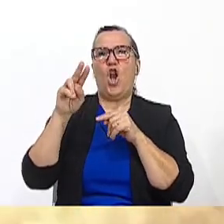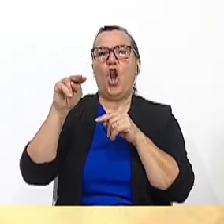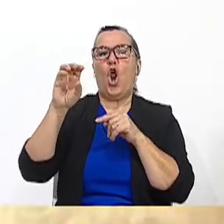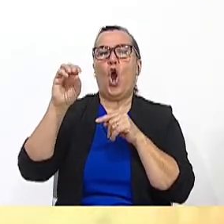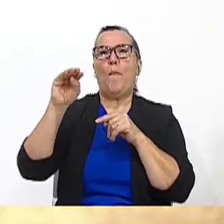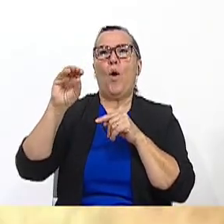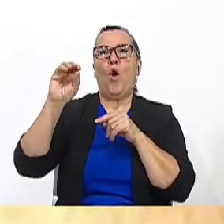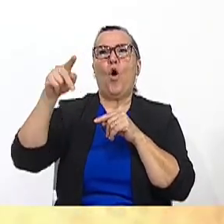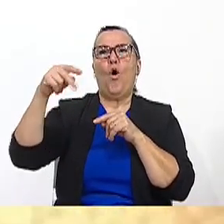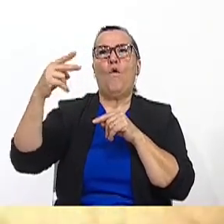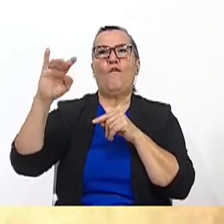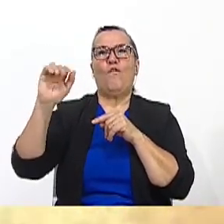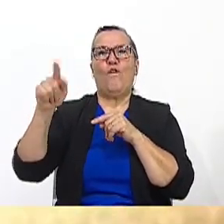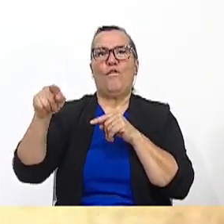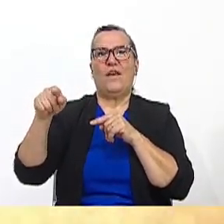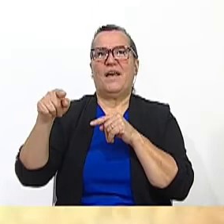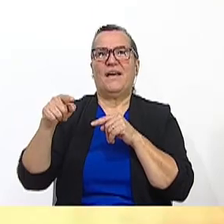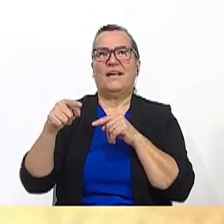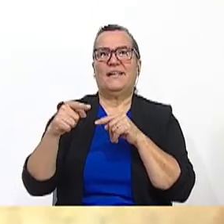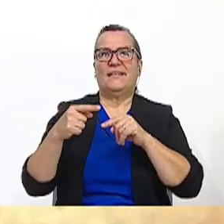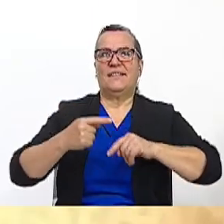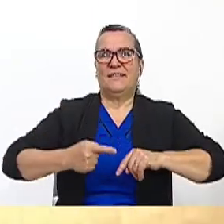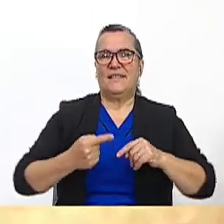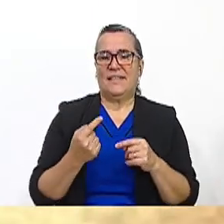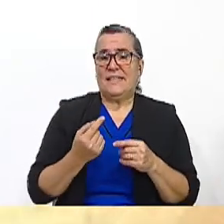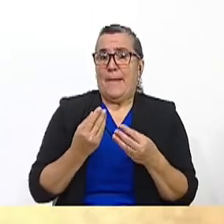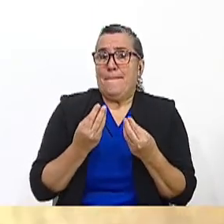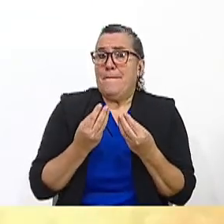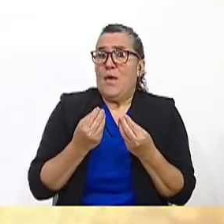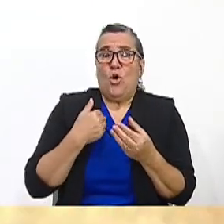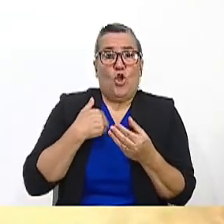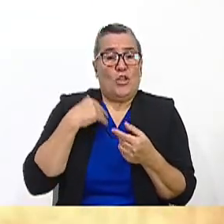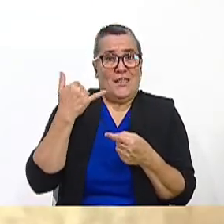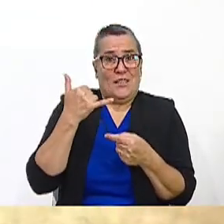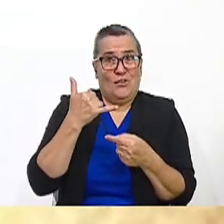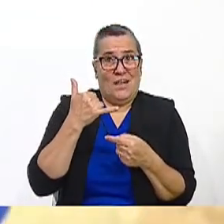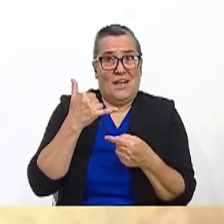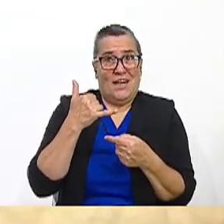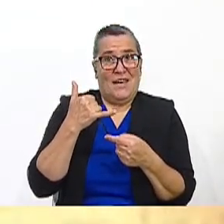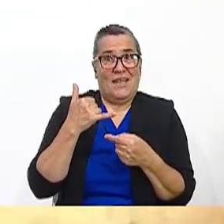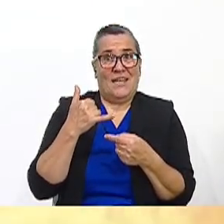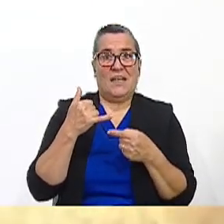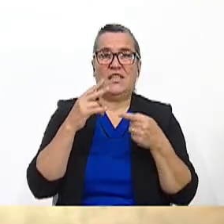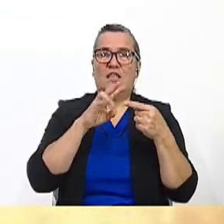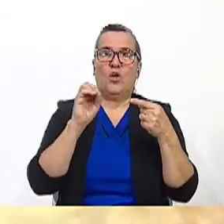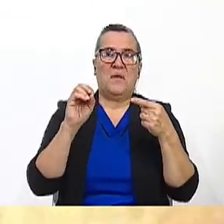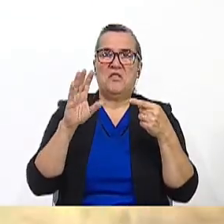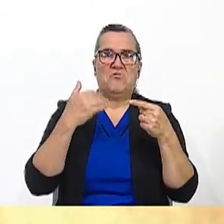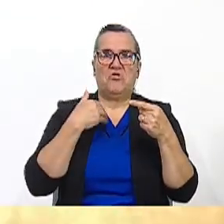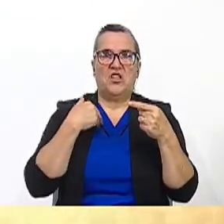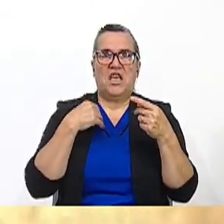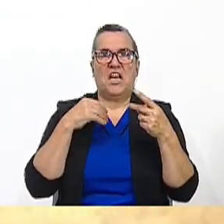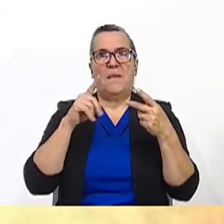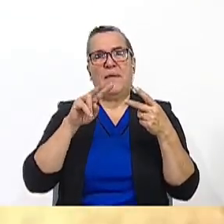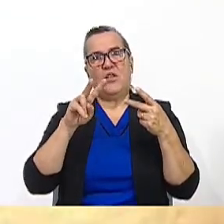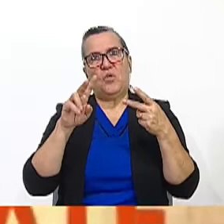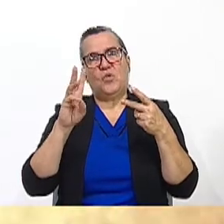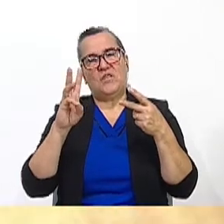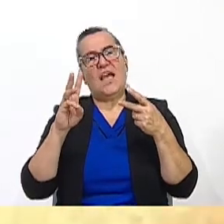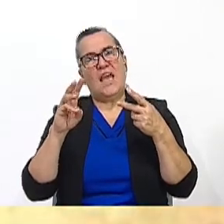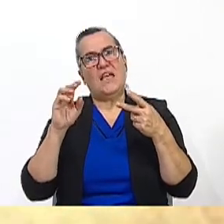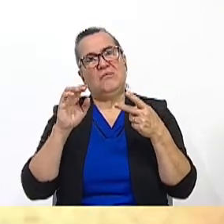Nomophobia. No mobile phone phobia. Zero to 20, you don't have any. 20 to 60, you got a mild case.